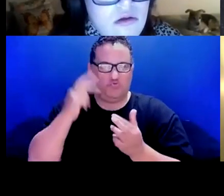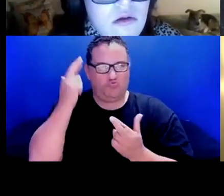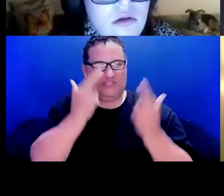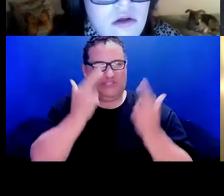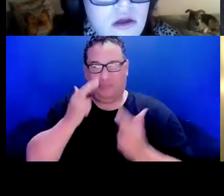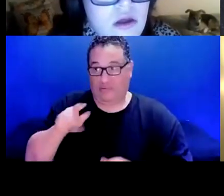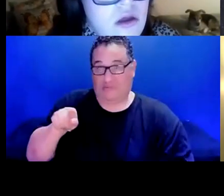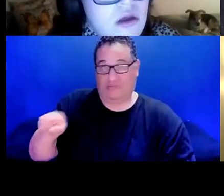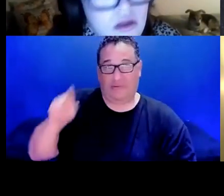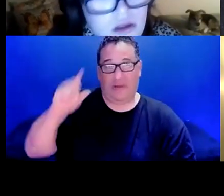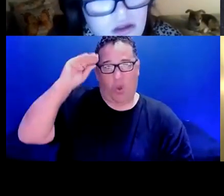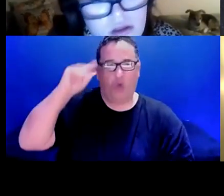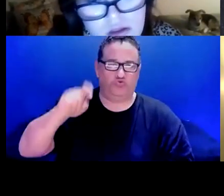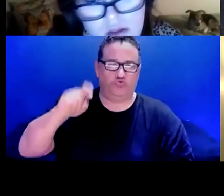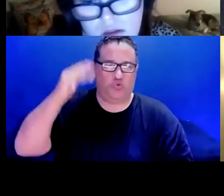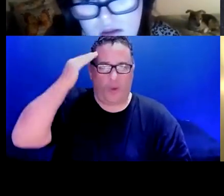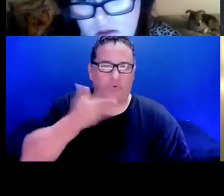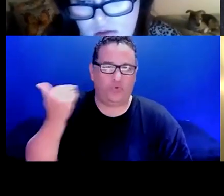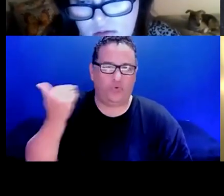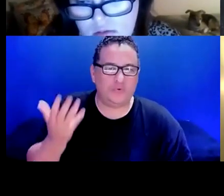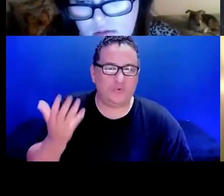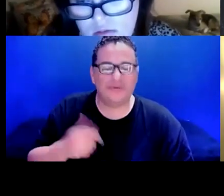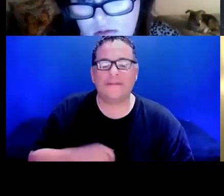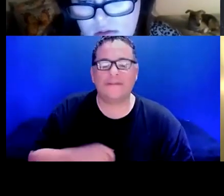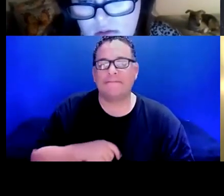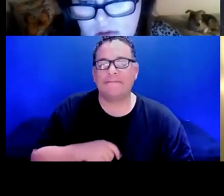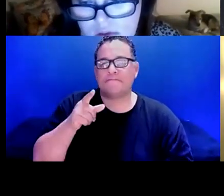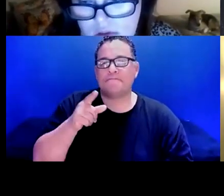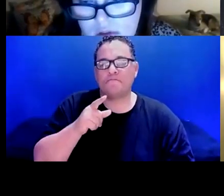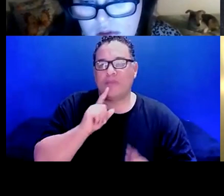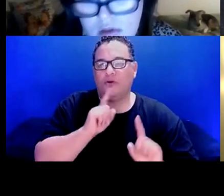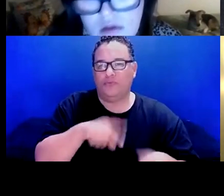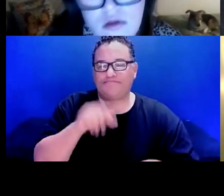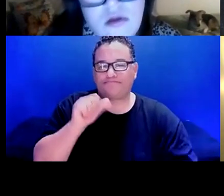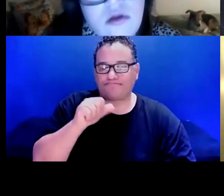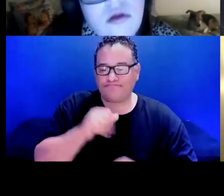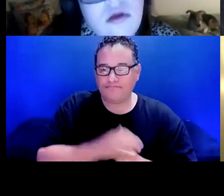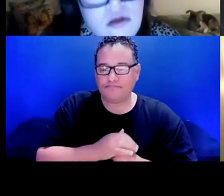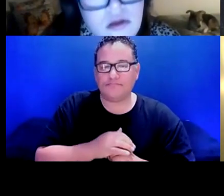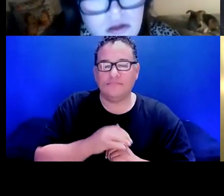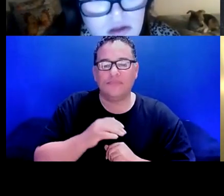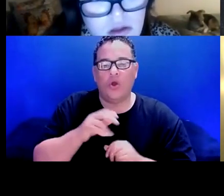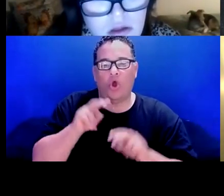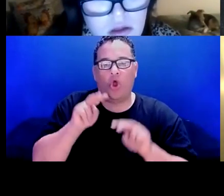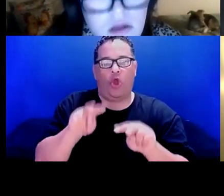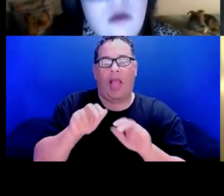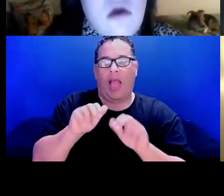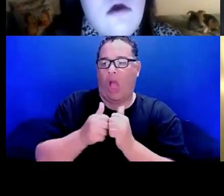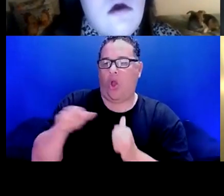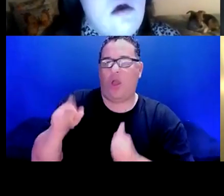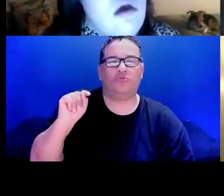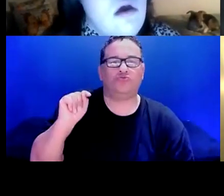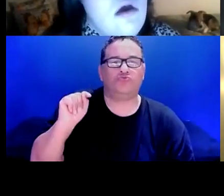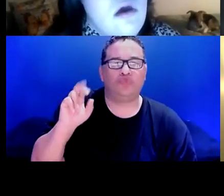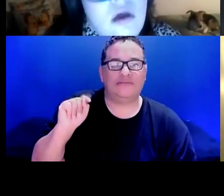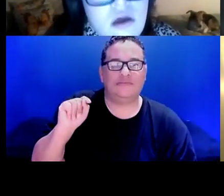if there's, I think another thing can be, you look at how do they treat other people. Right. And